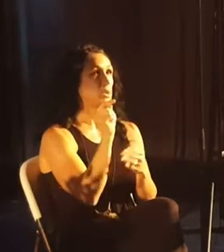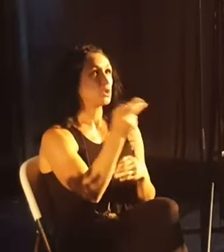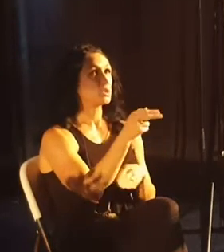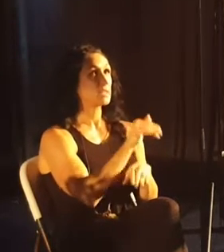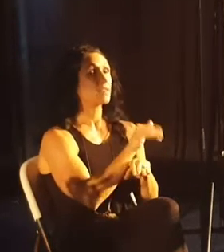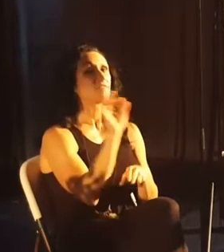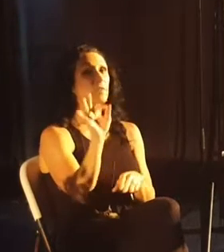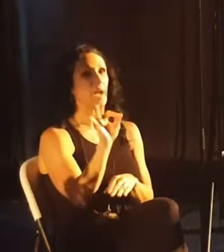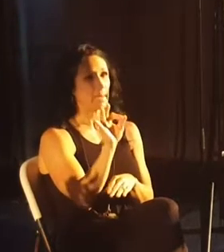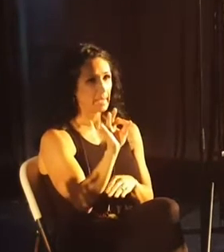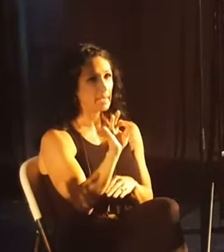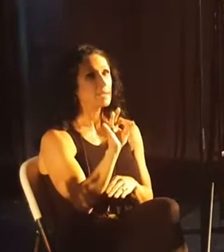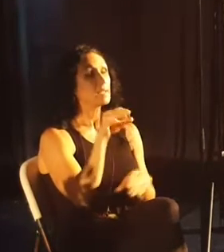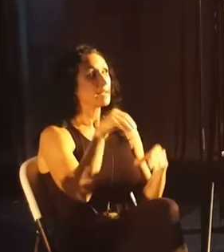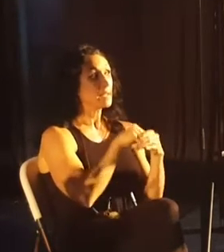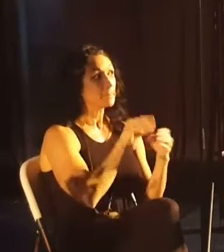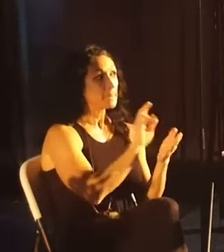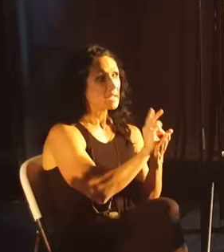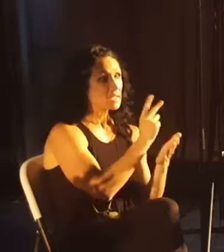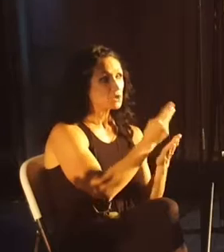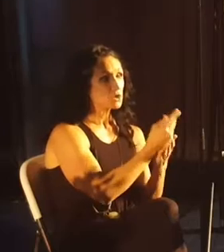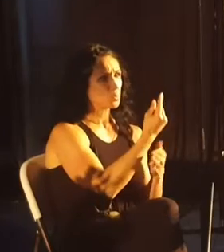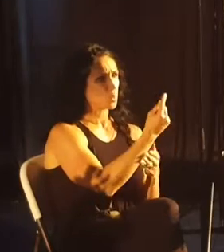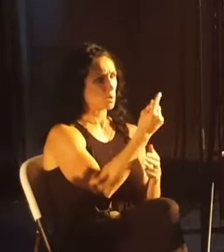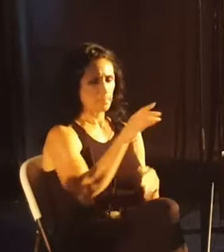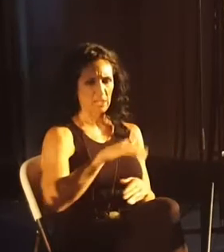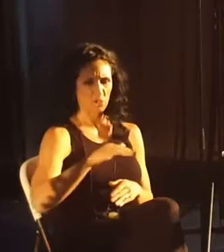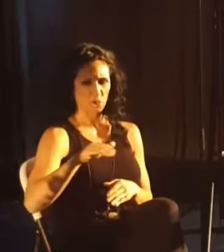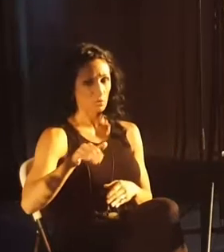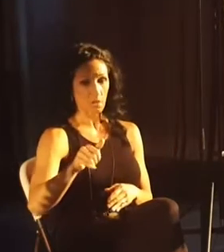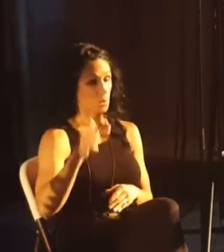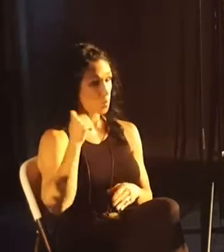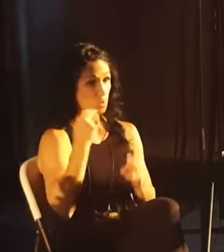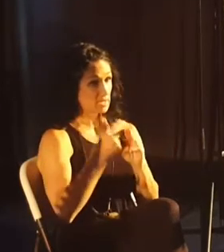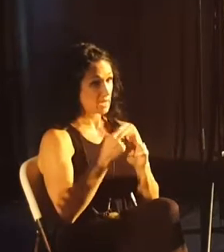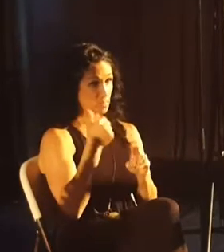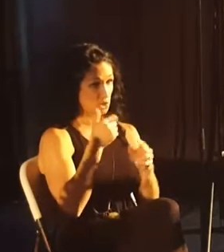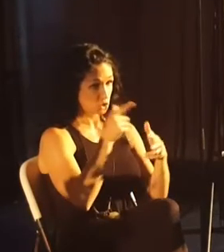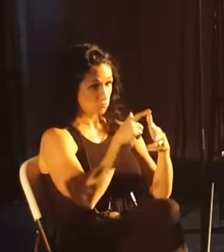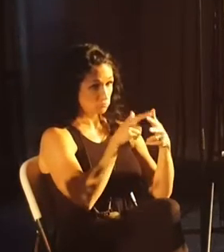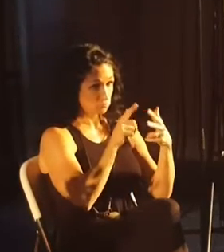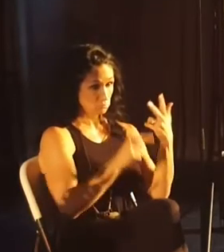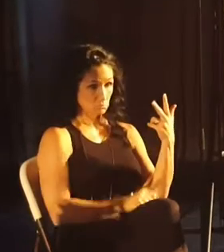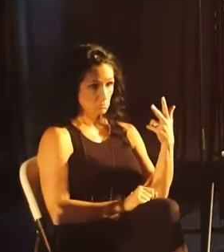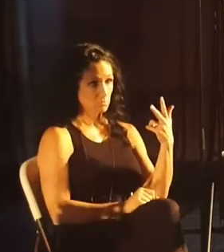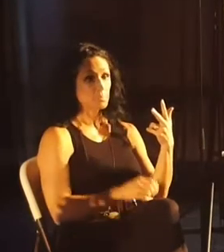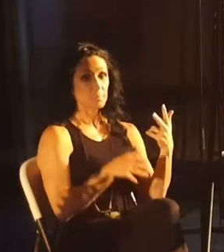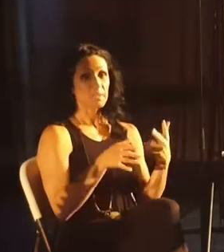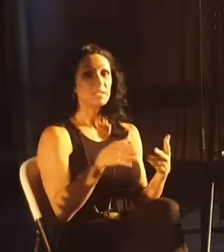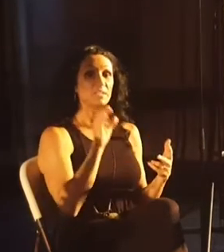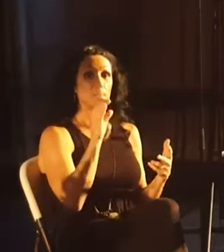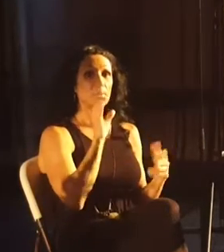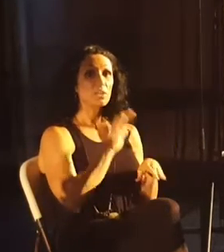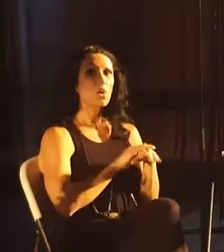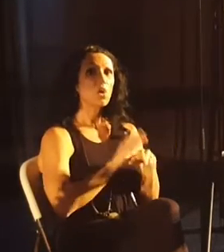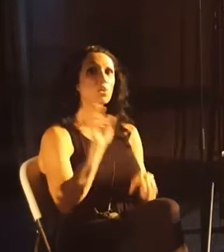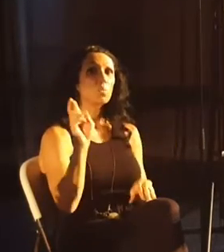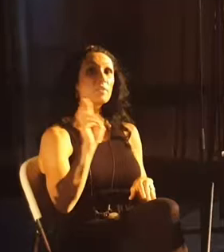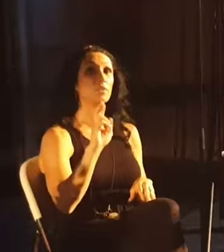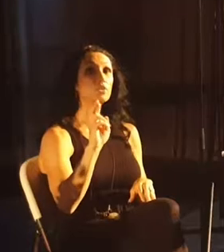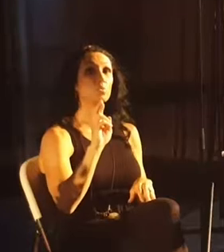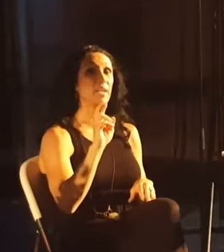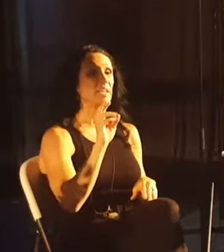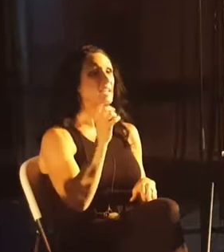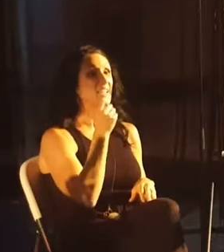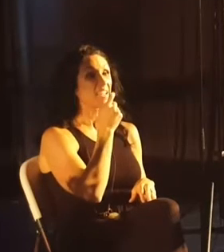Friday, in my kitchen. One of my children, I will not name which one, one of my children sipping on a refrigerated